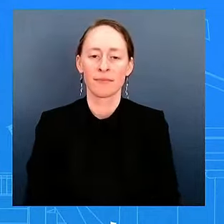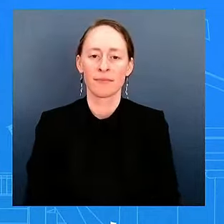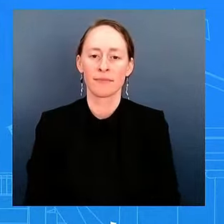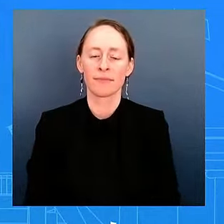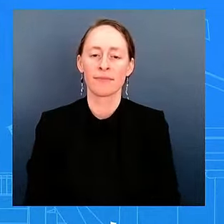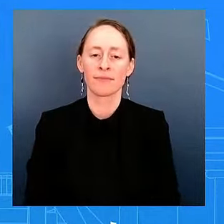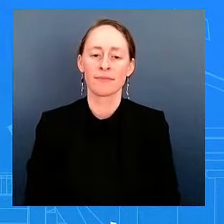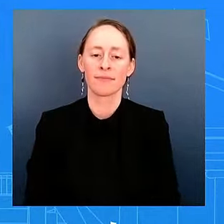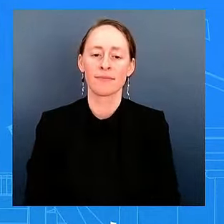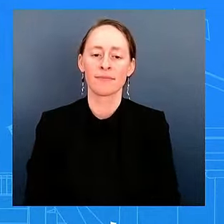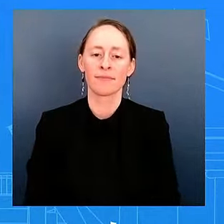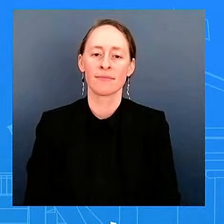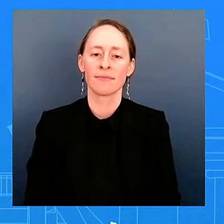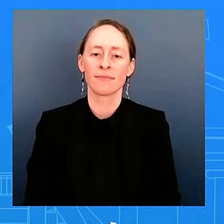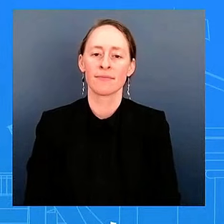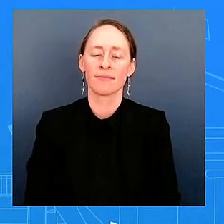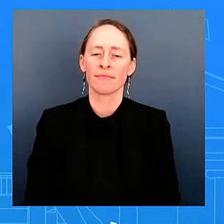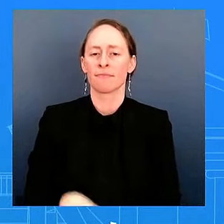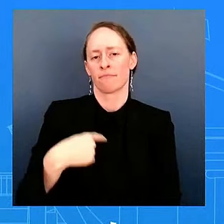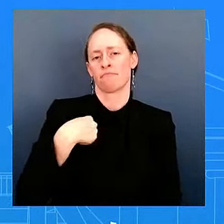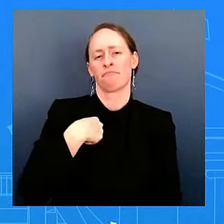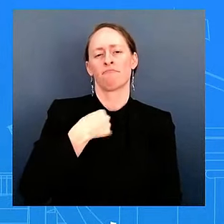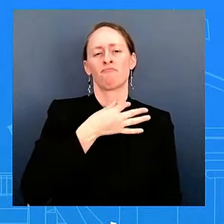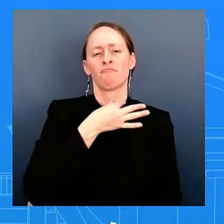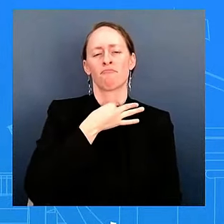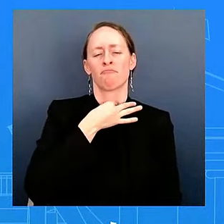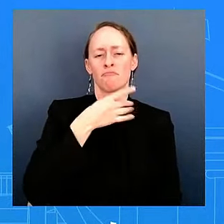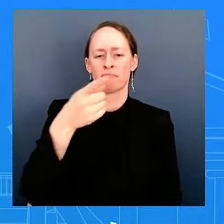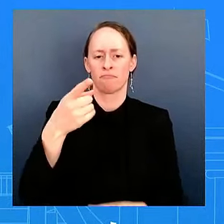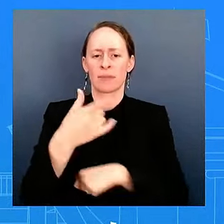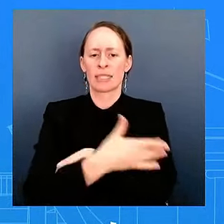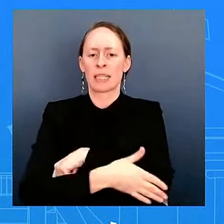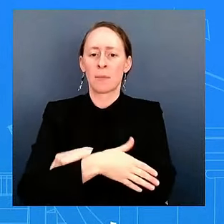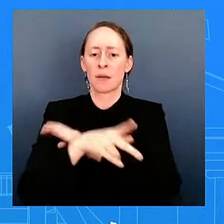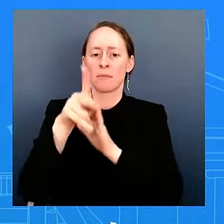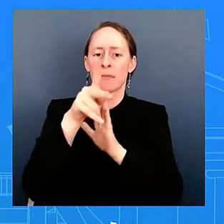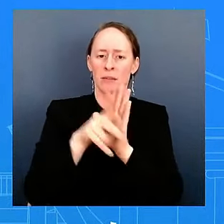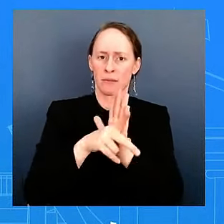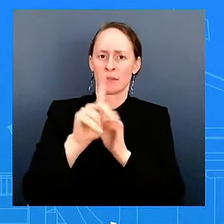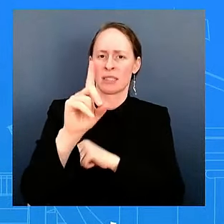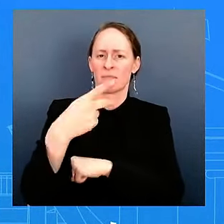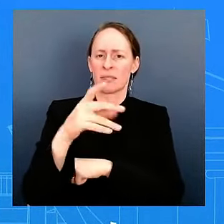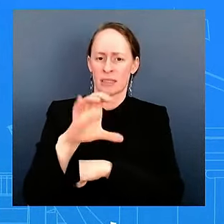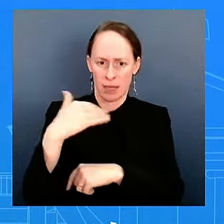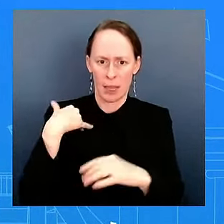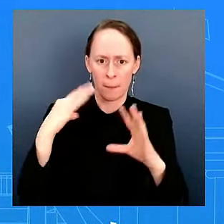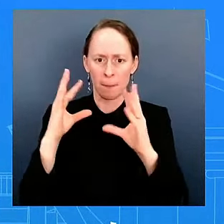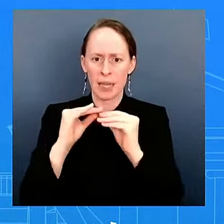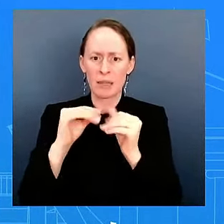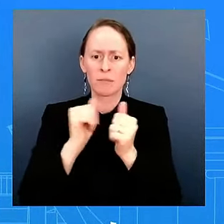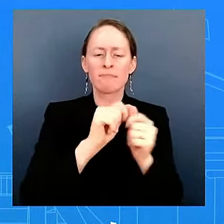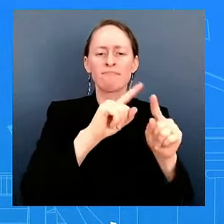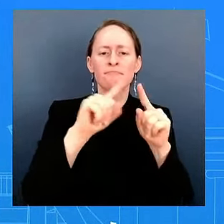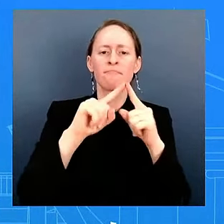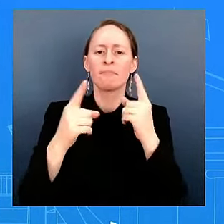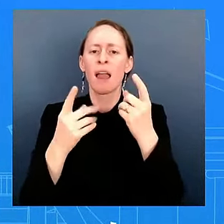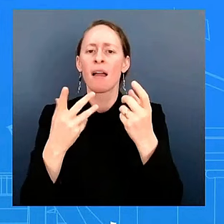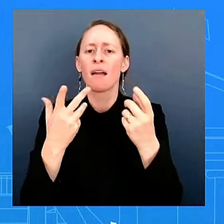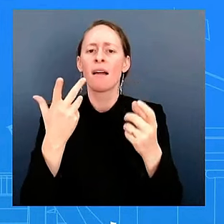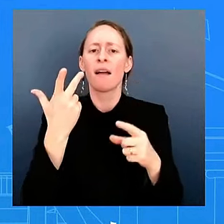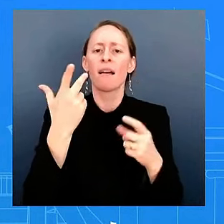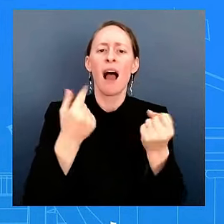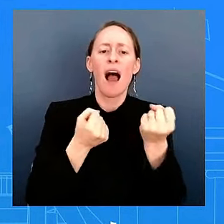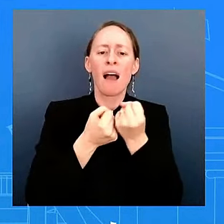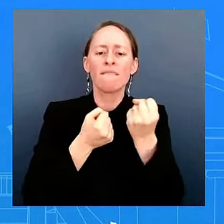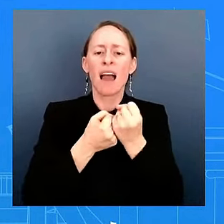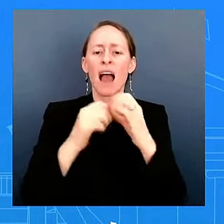Policy Council had a meeting on Monday with advocates on the topics of establishing a U.S. Commission on Reparations and U.S.